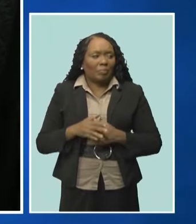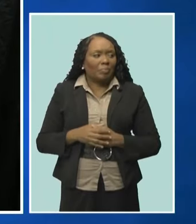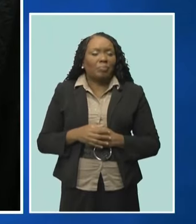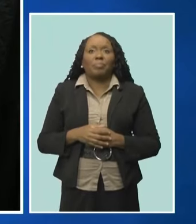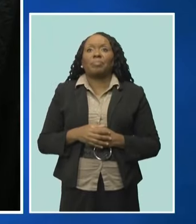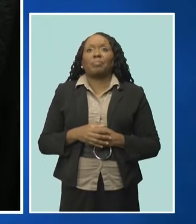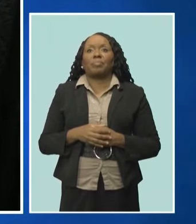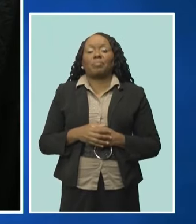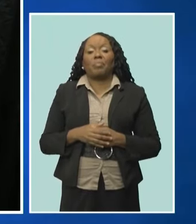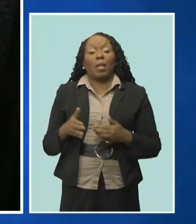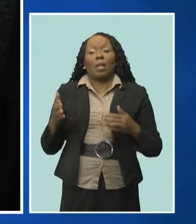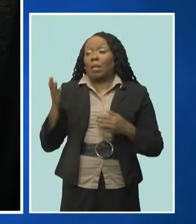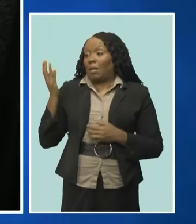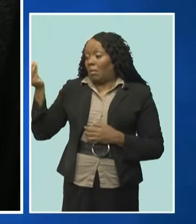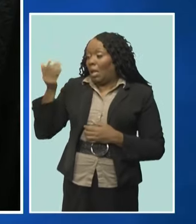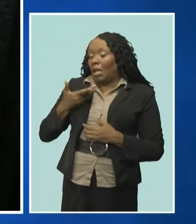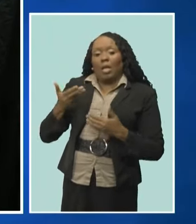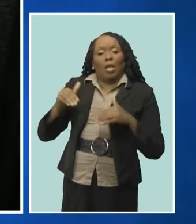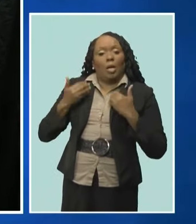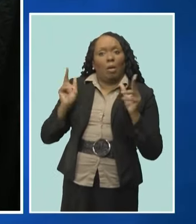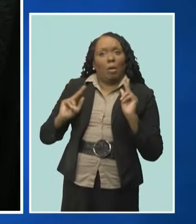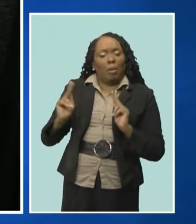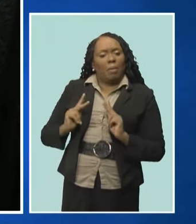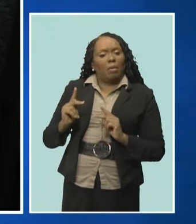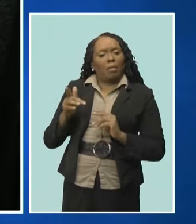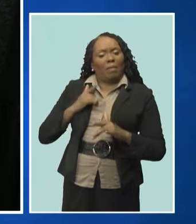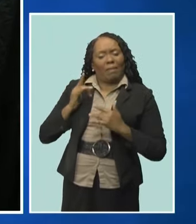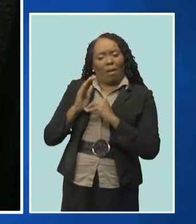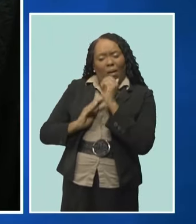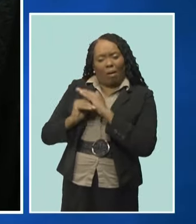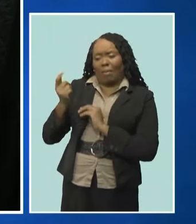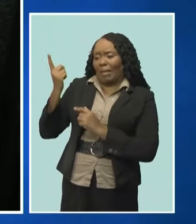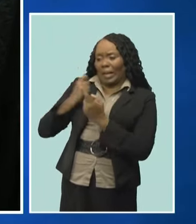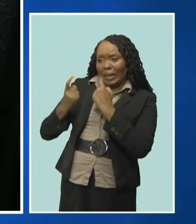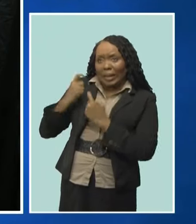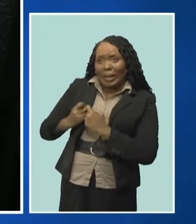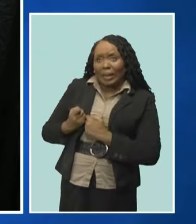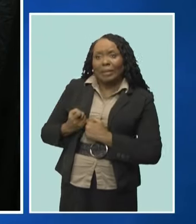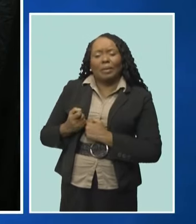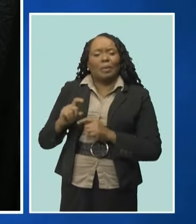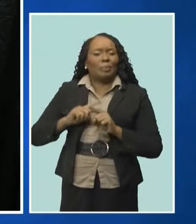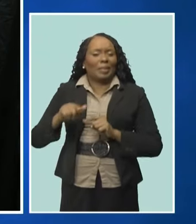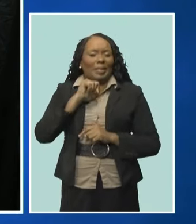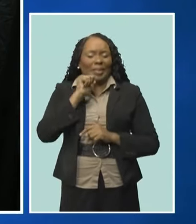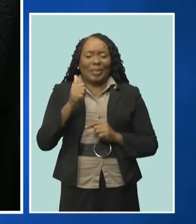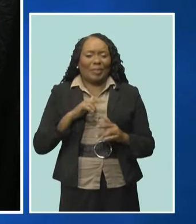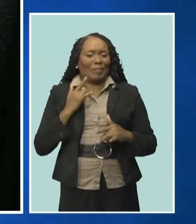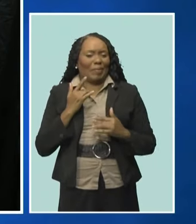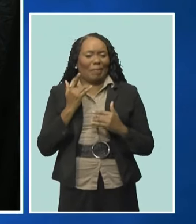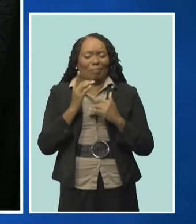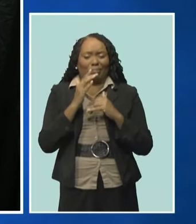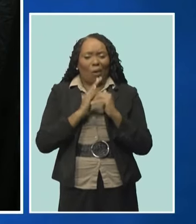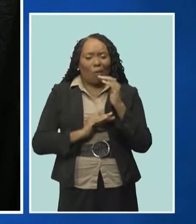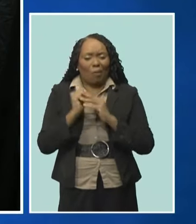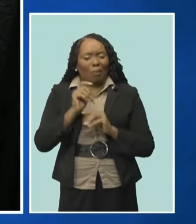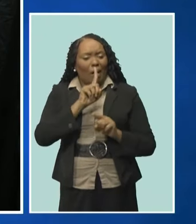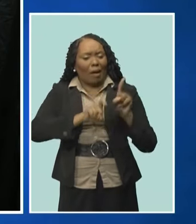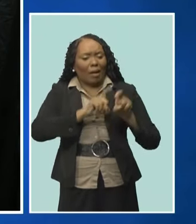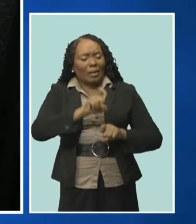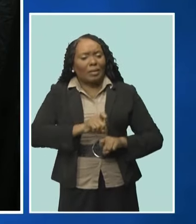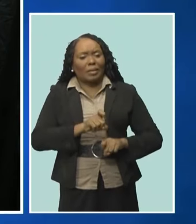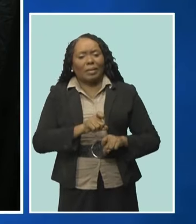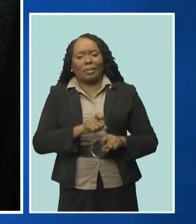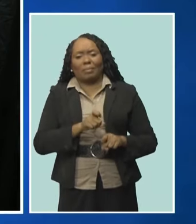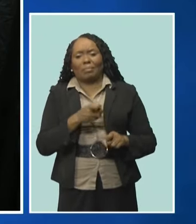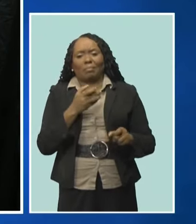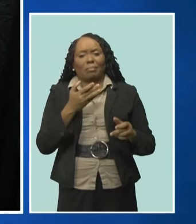often feel more comfortable asking us questions that they maybe wouldn't feel comfortable asking someone in their school, especially because sometimes